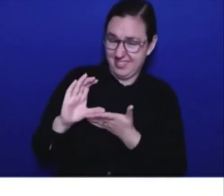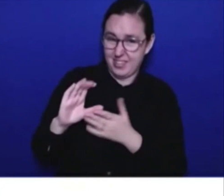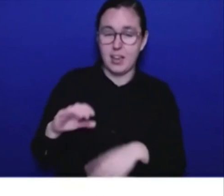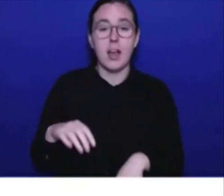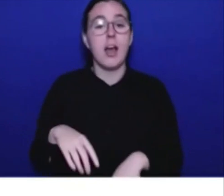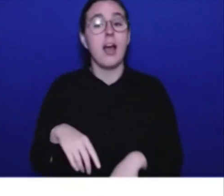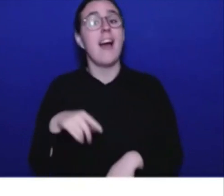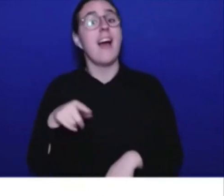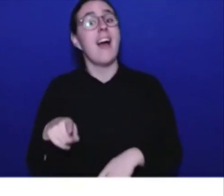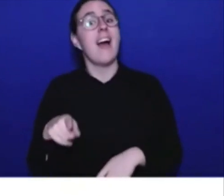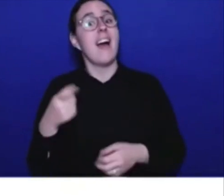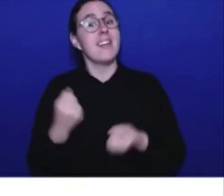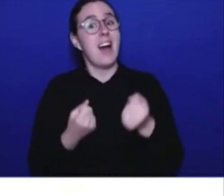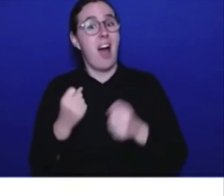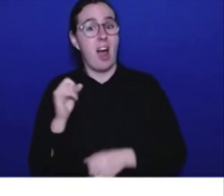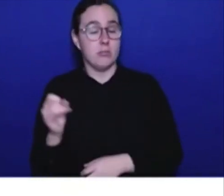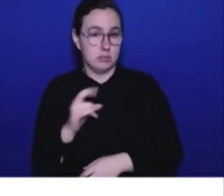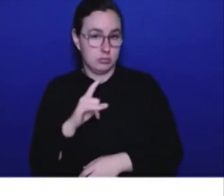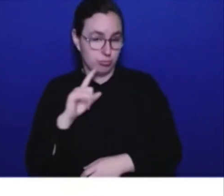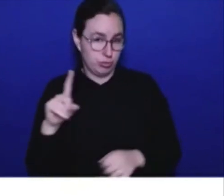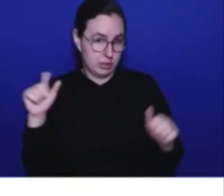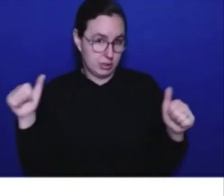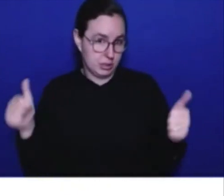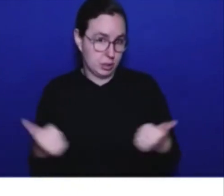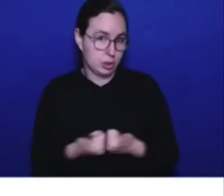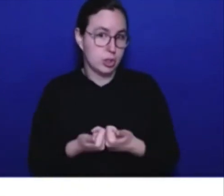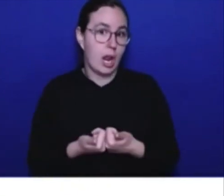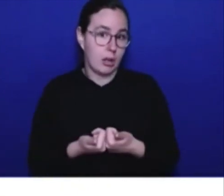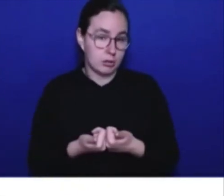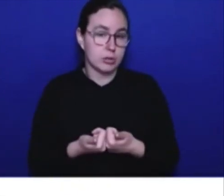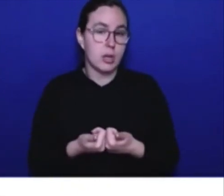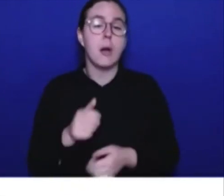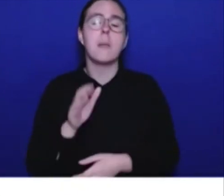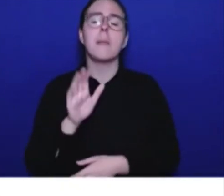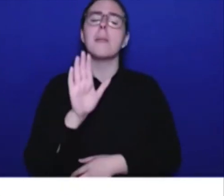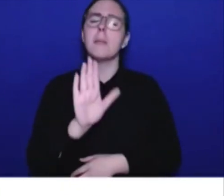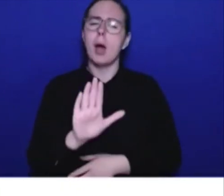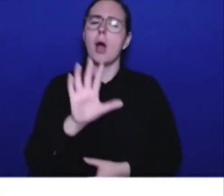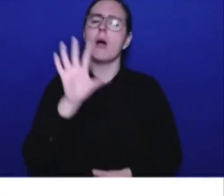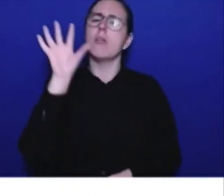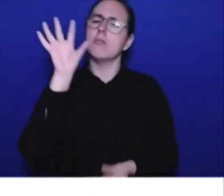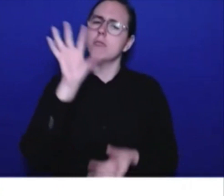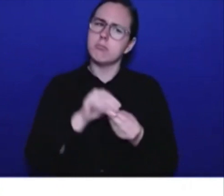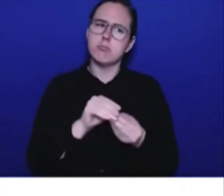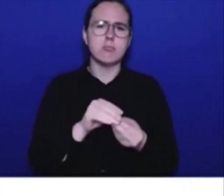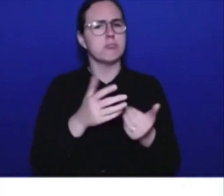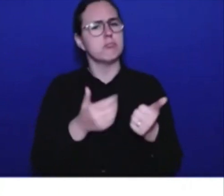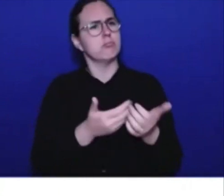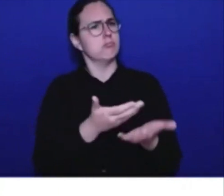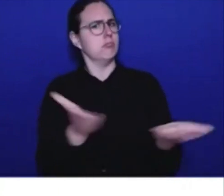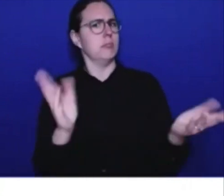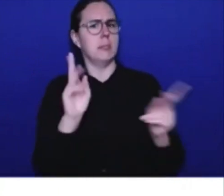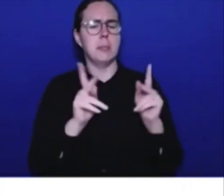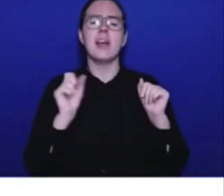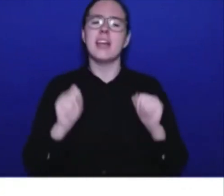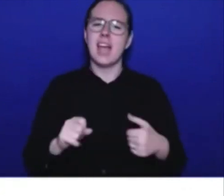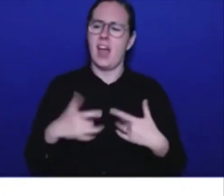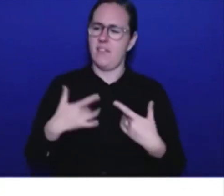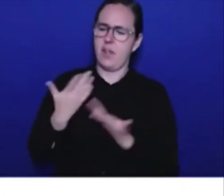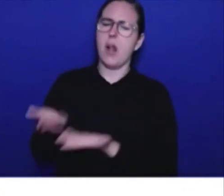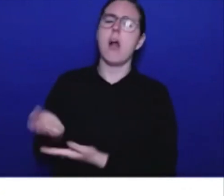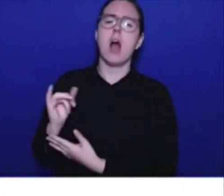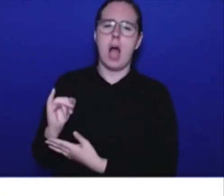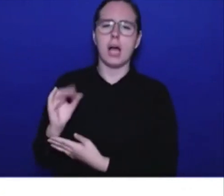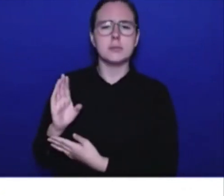overall, British Columbians need to have confidence that their Crown Corporation is responsibly managed financially, that they're getting good benefits